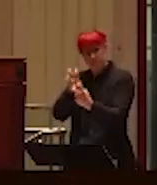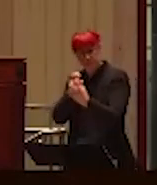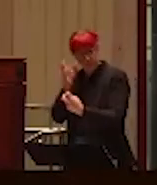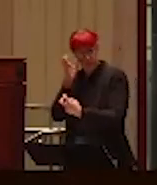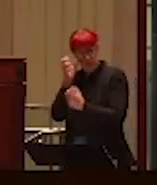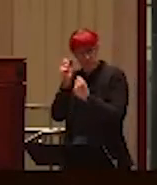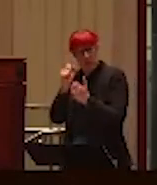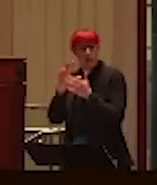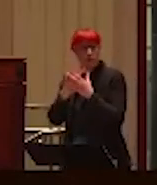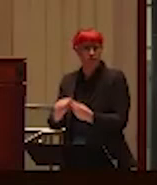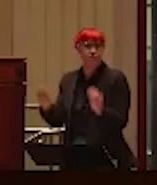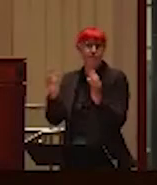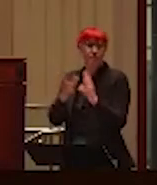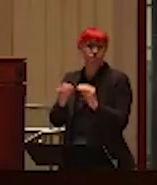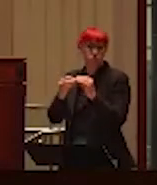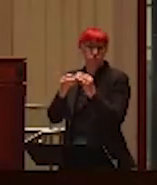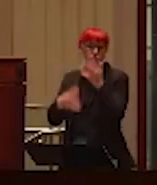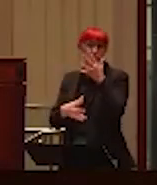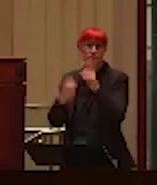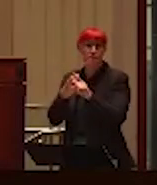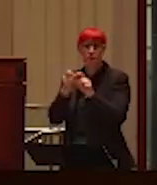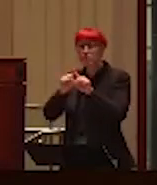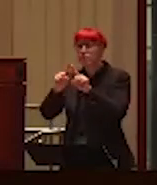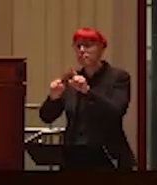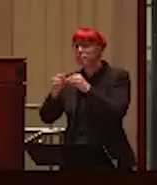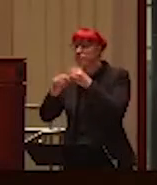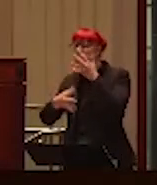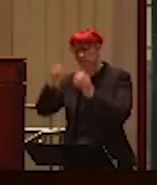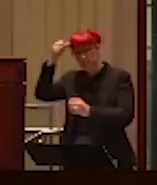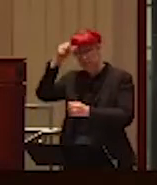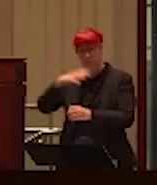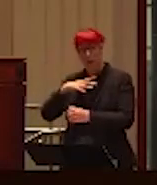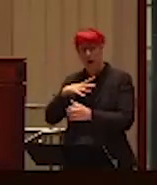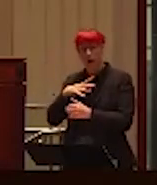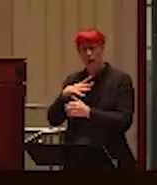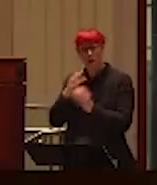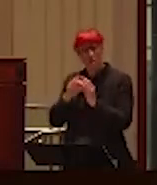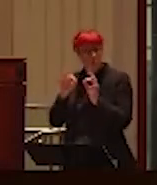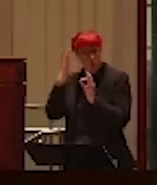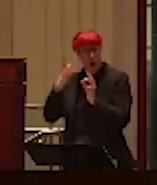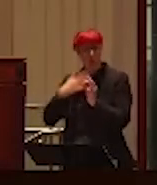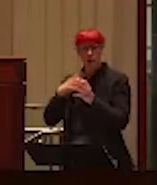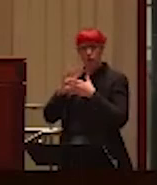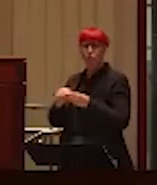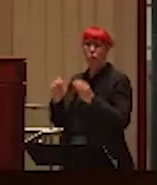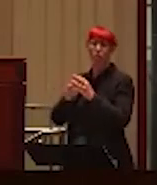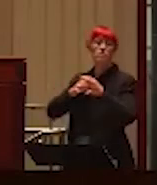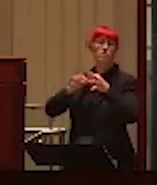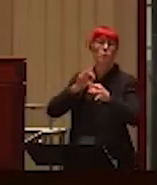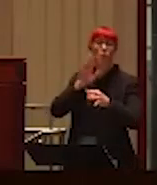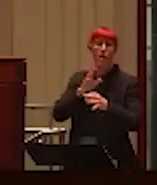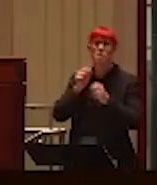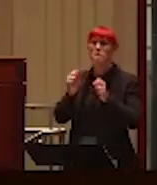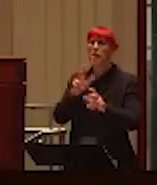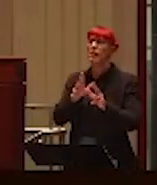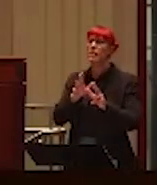And, and why that's important is because I'm going to tell you a little bit of my story. And, I know sometimes I get questions afterwards and sometimes they're implicit and